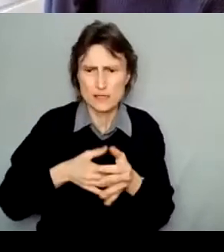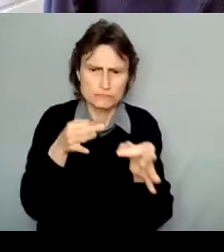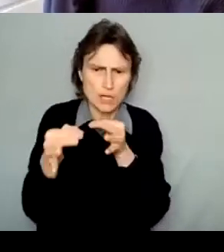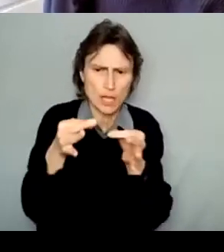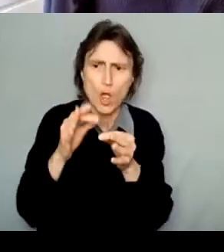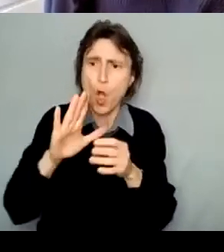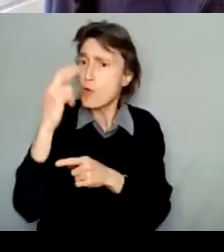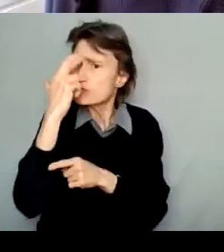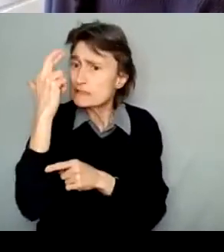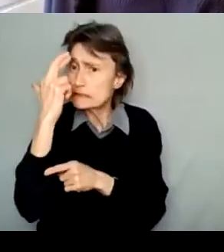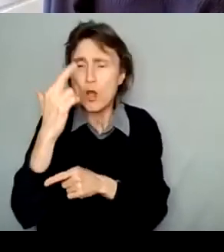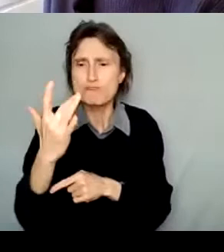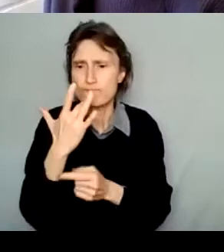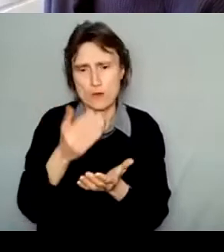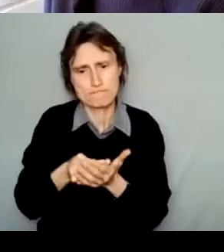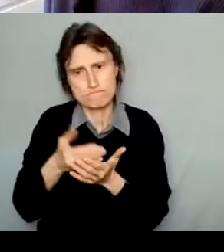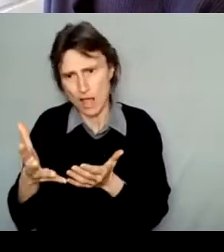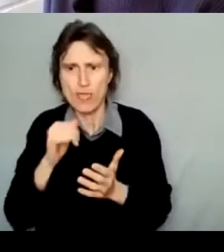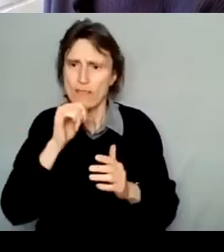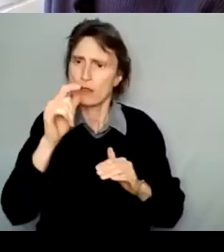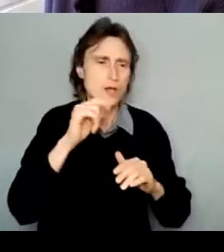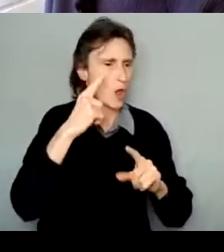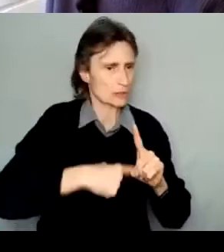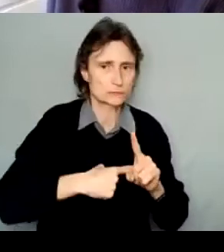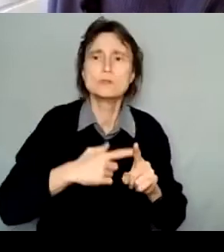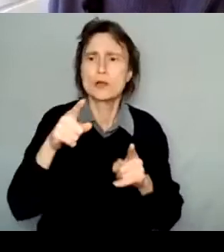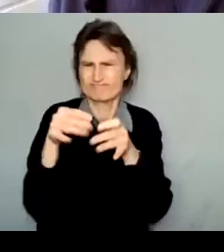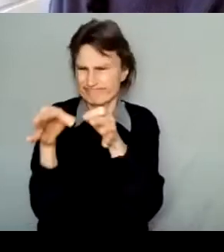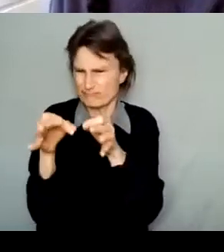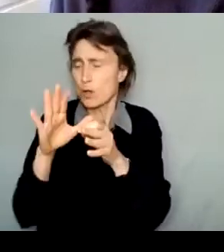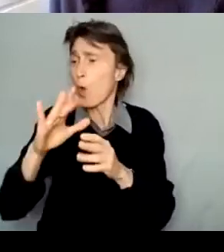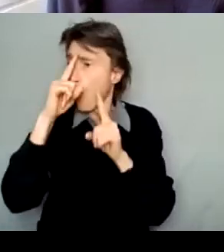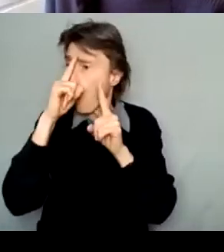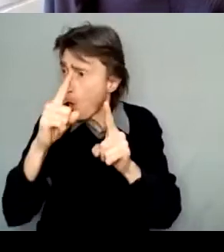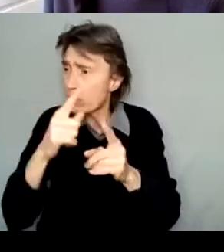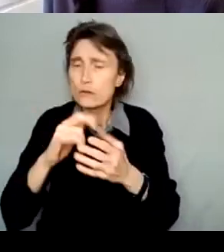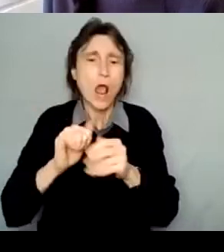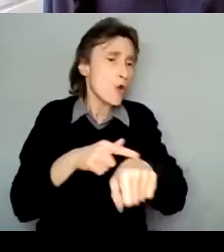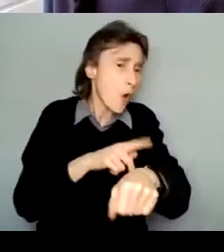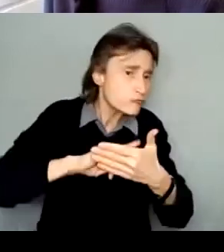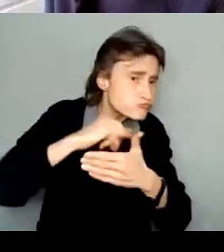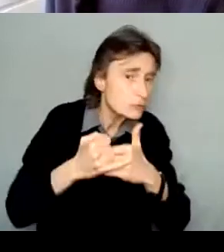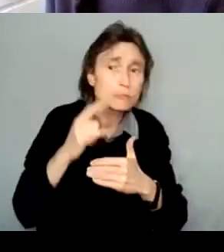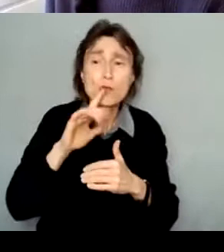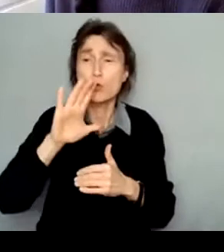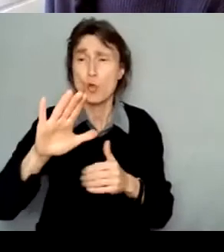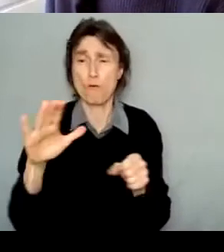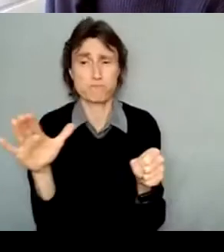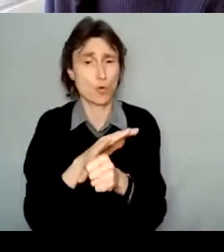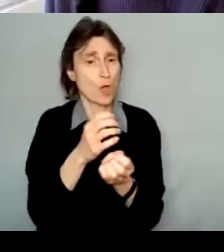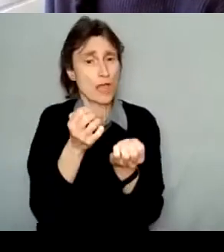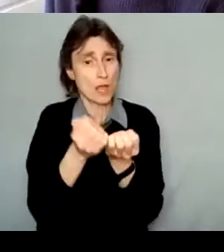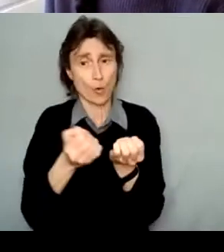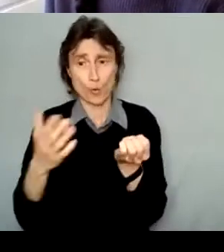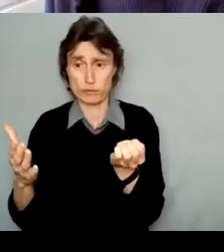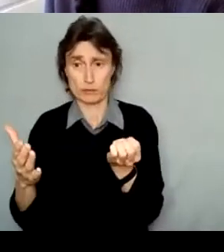renting, given the goals, scope, or length of your project. If your total equipment purchases exceed